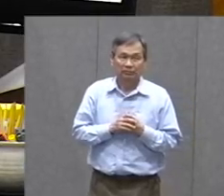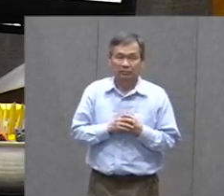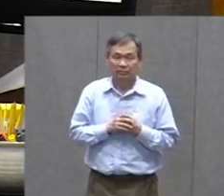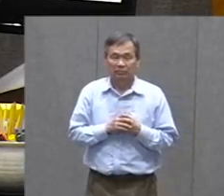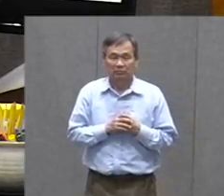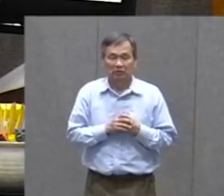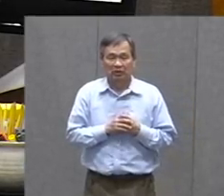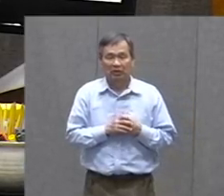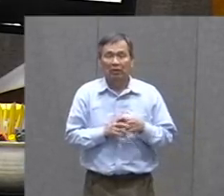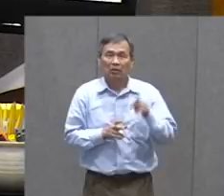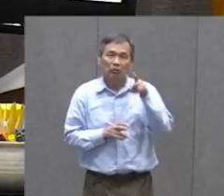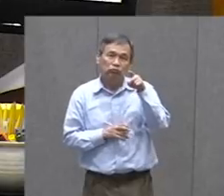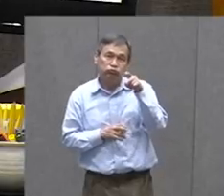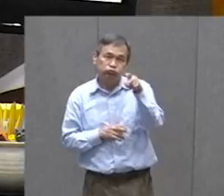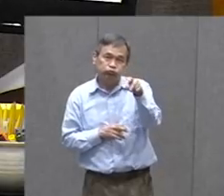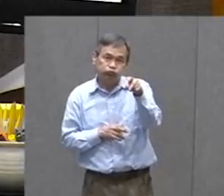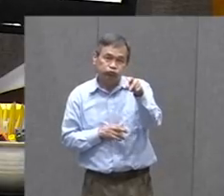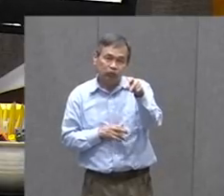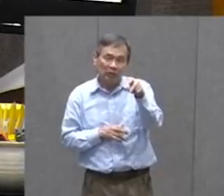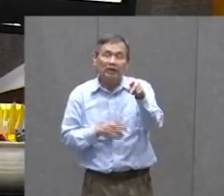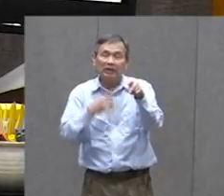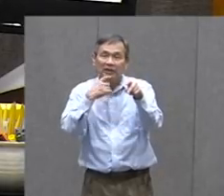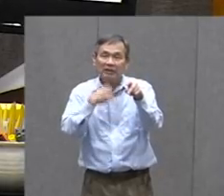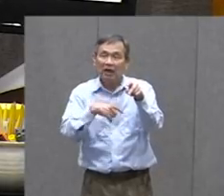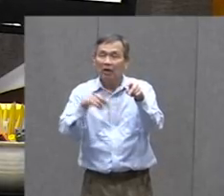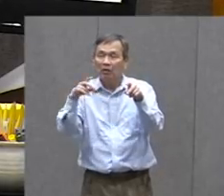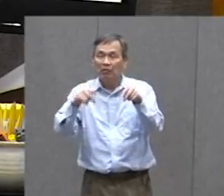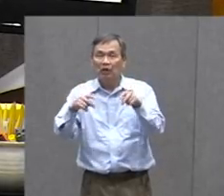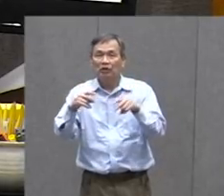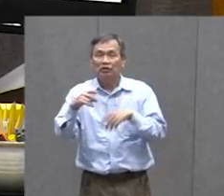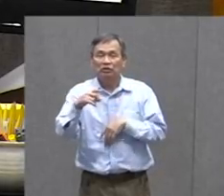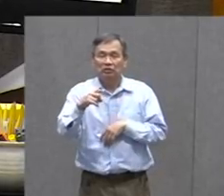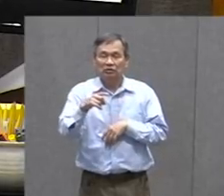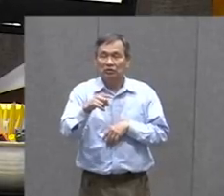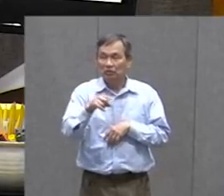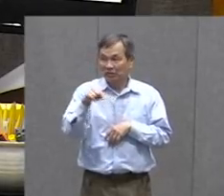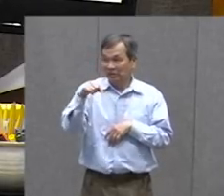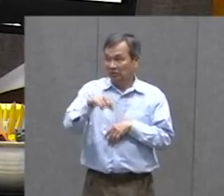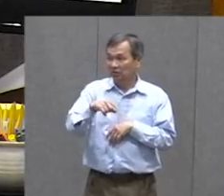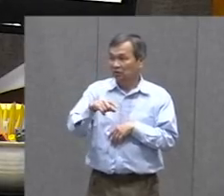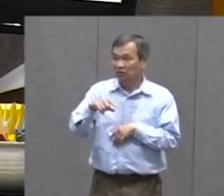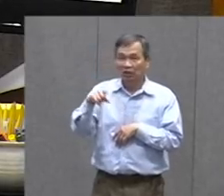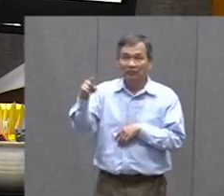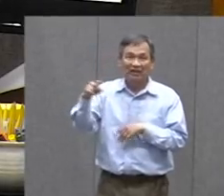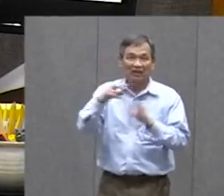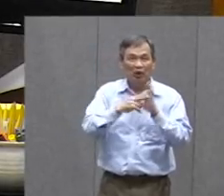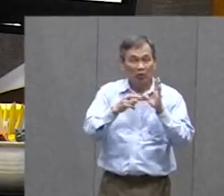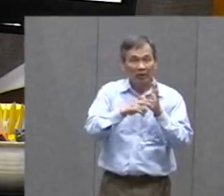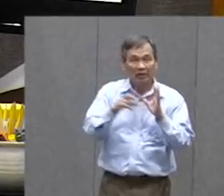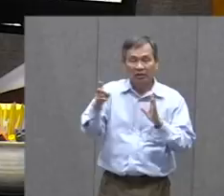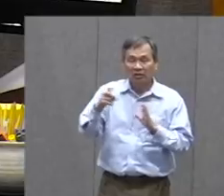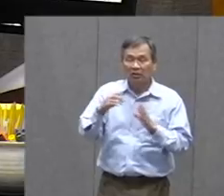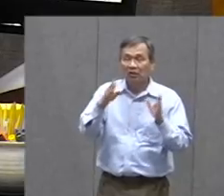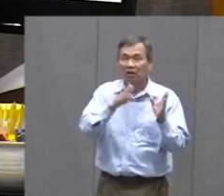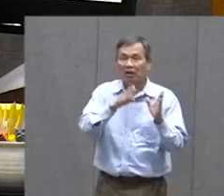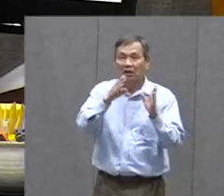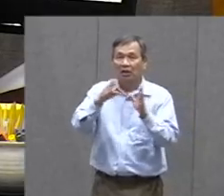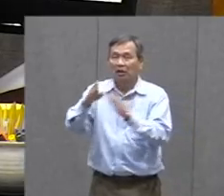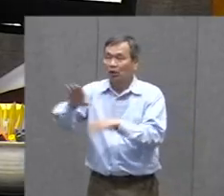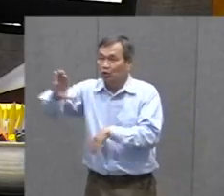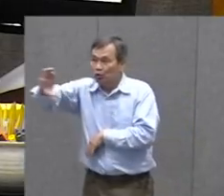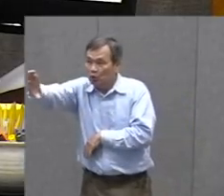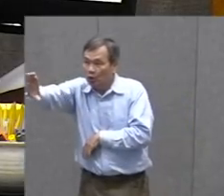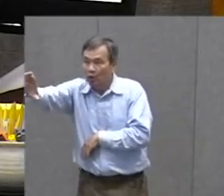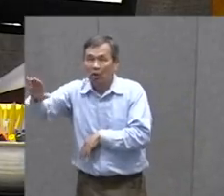And Then I'm Going To Use A Colon That Tells The Person Who Is The Narrator As They're Watching The Script The Next Words Are Yours